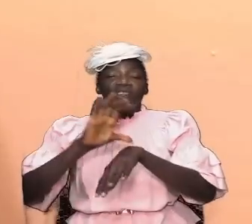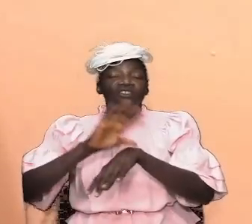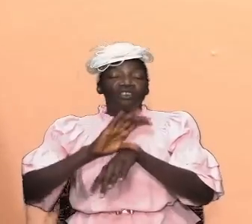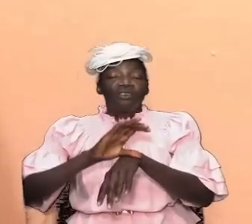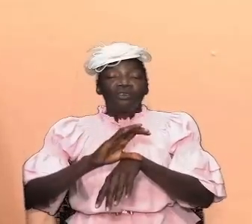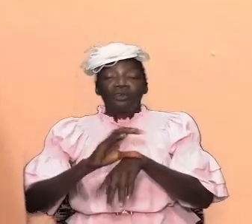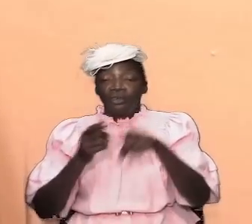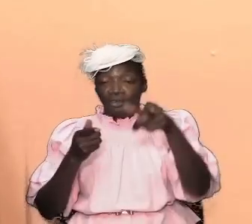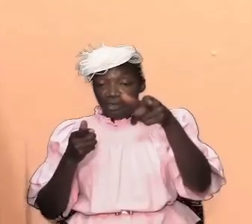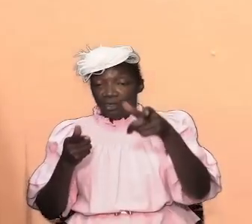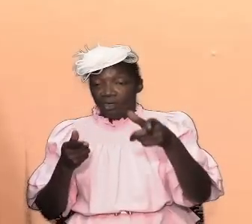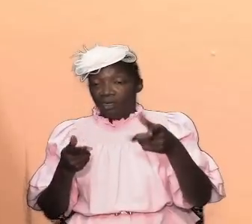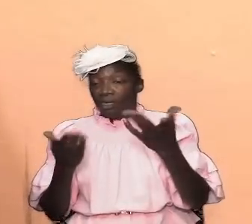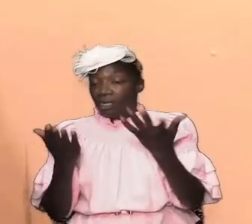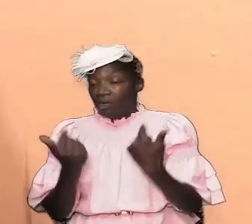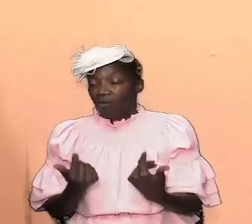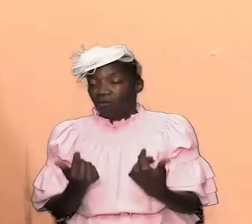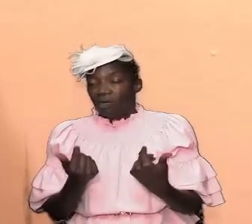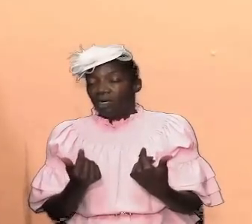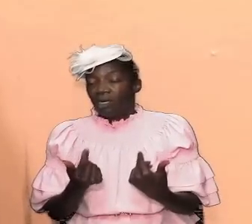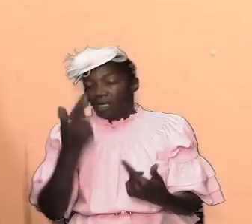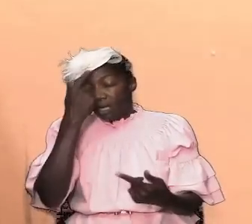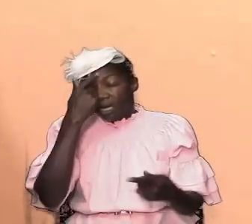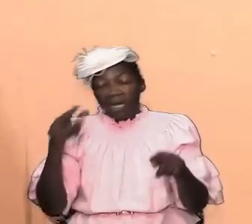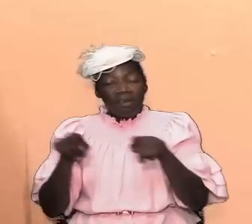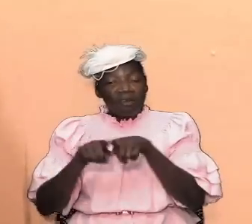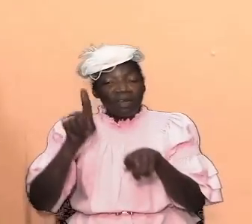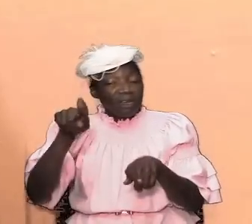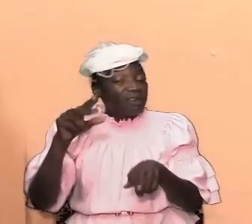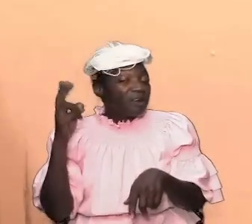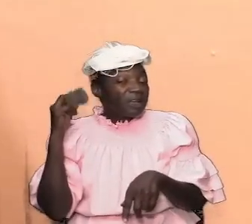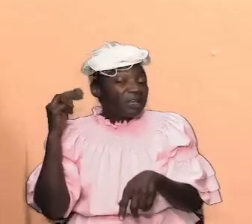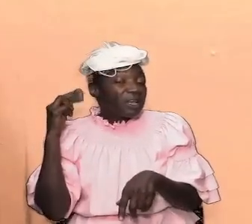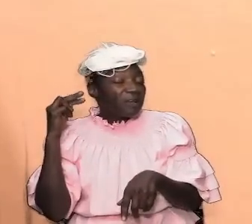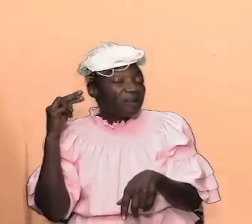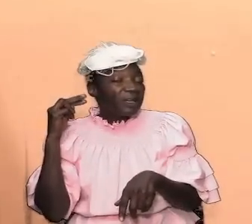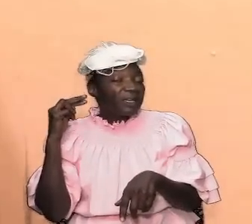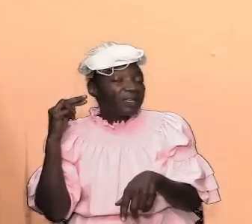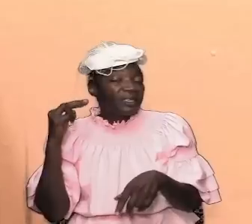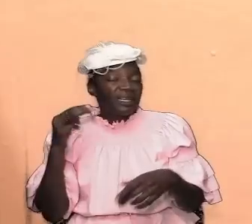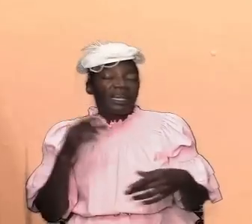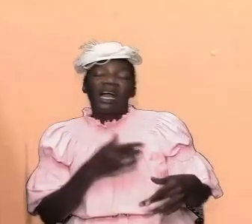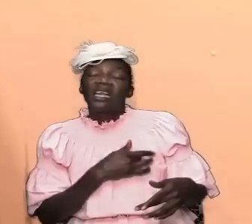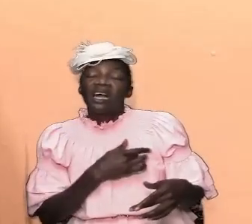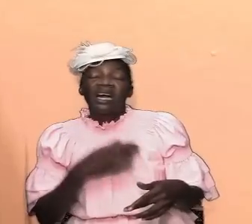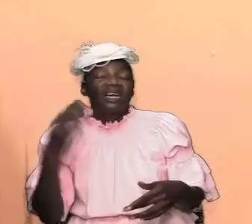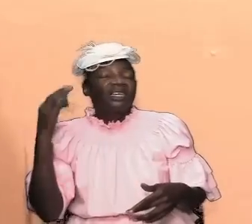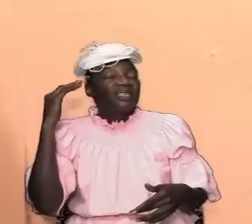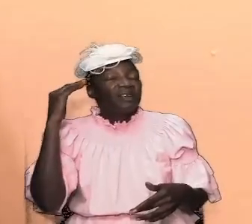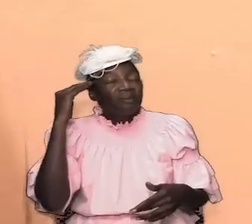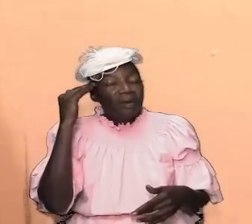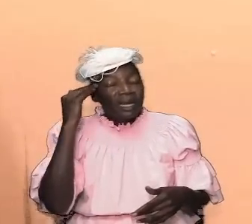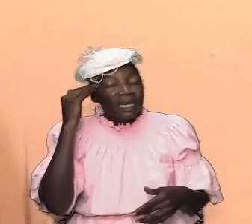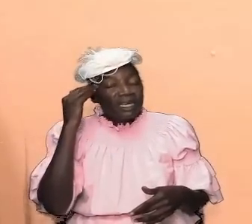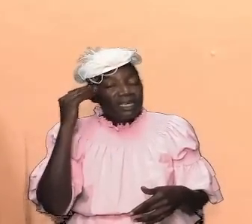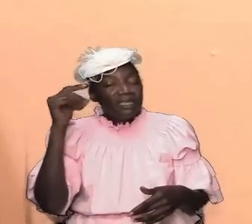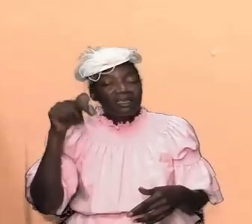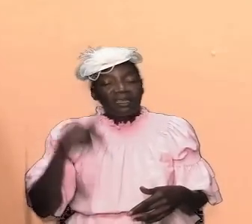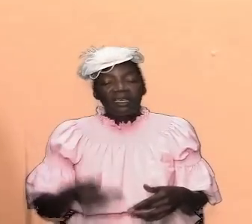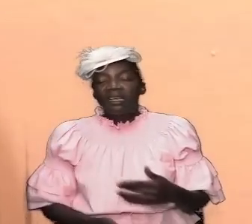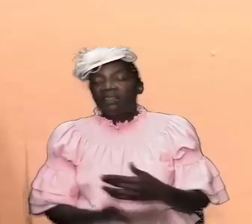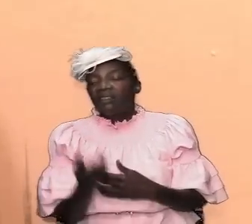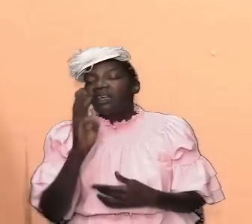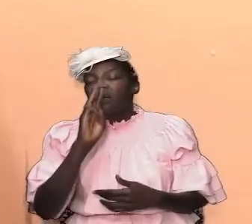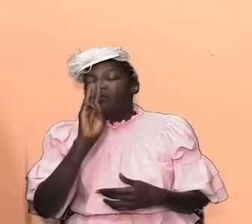would like to confirm in your hearing and in your hearts and minds that there